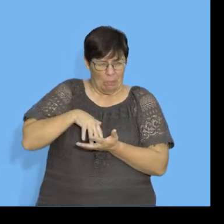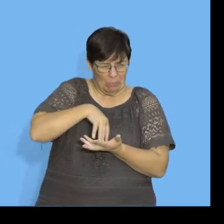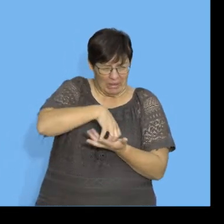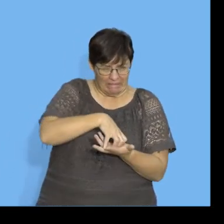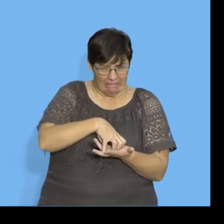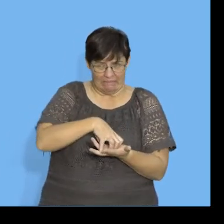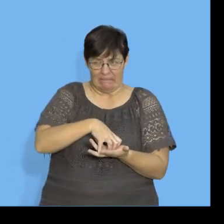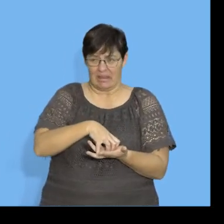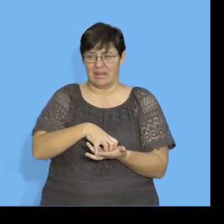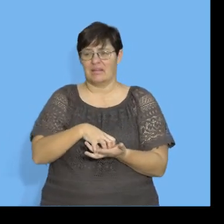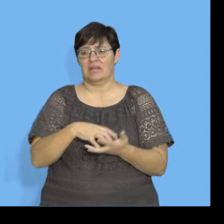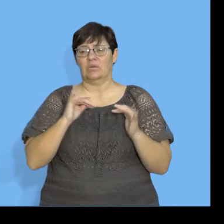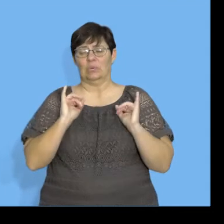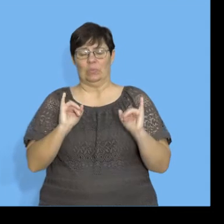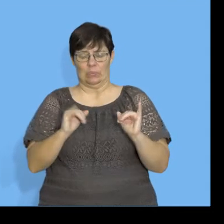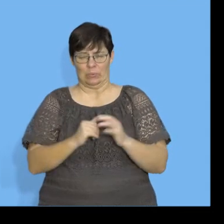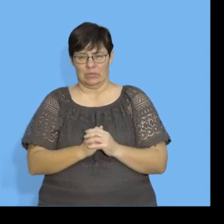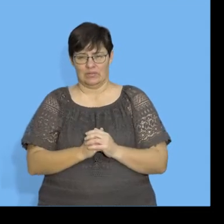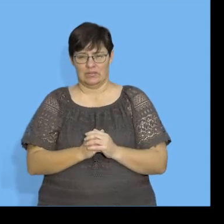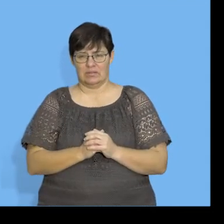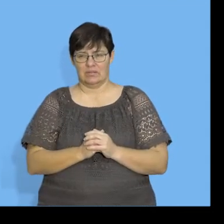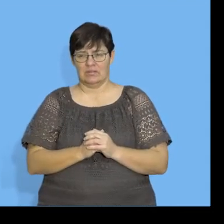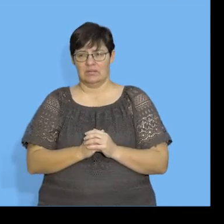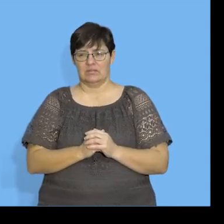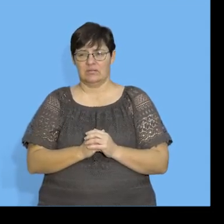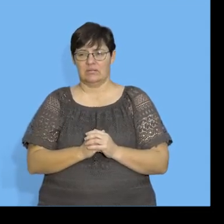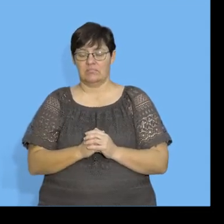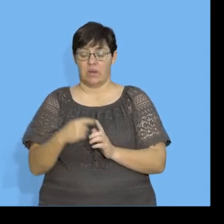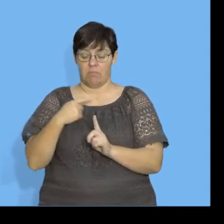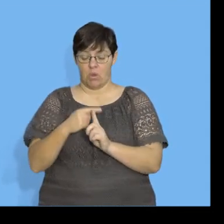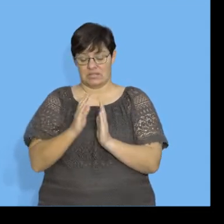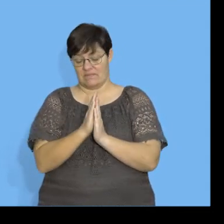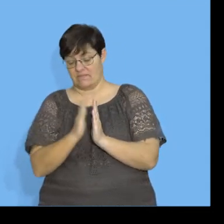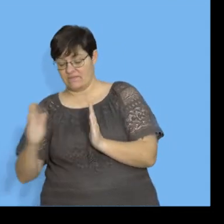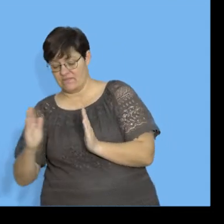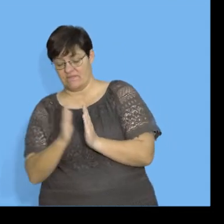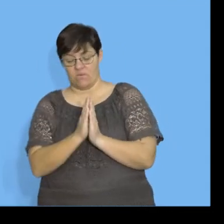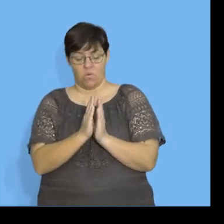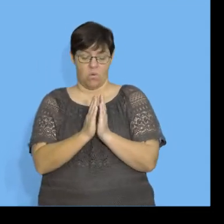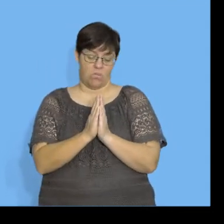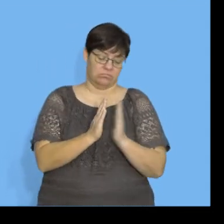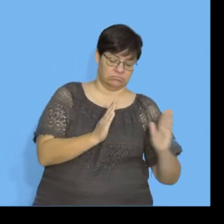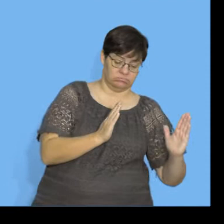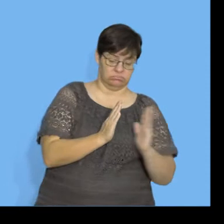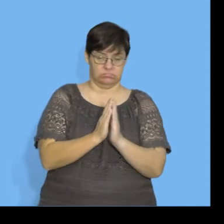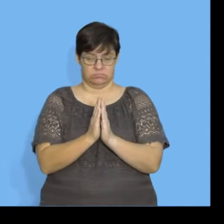Very weak correlation. Very weak correlation. Remember, it can be positive or can be negative. Very